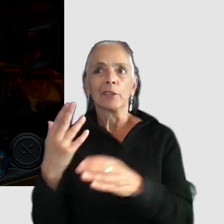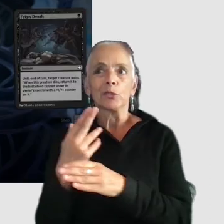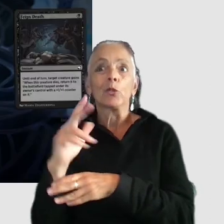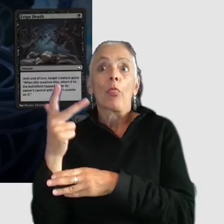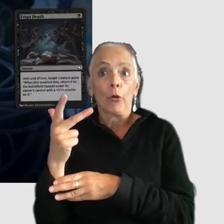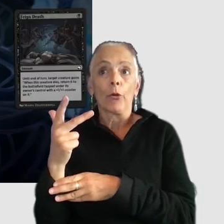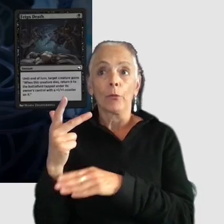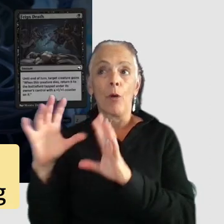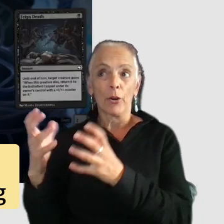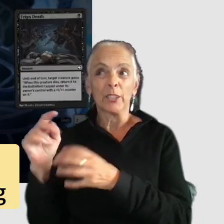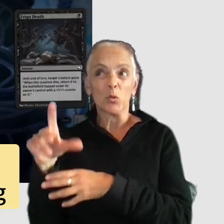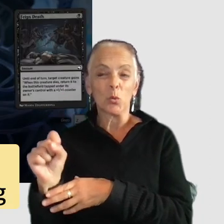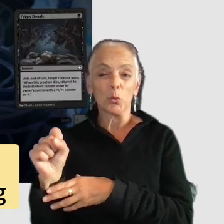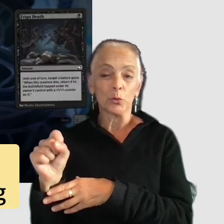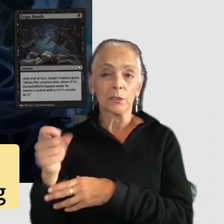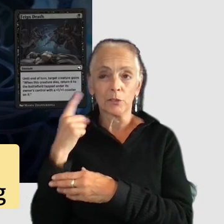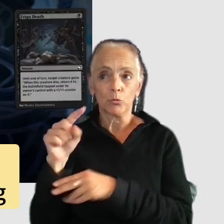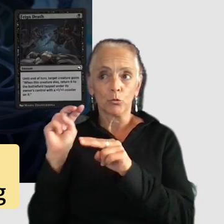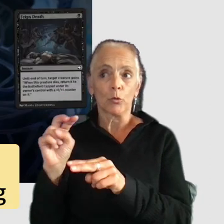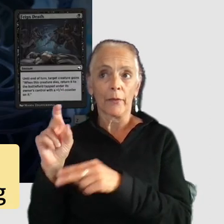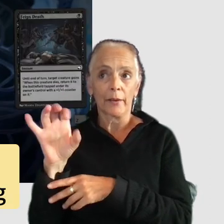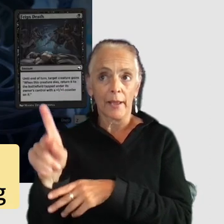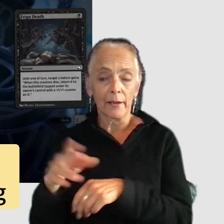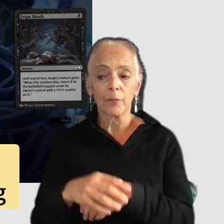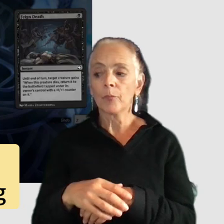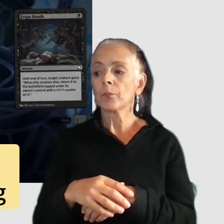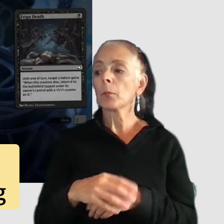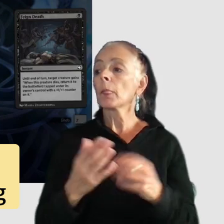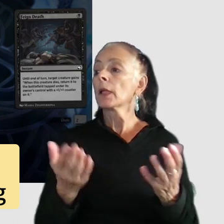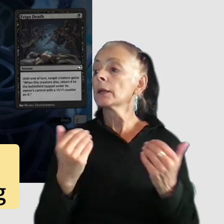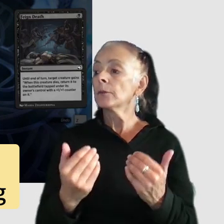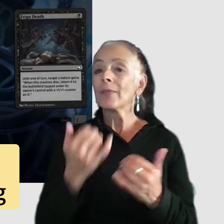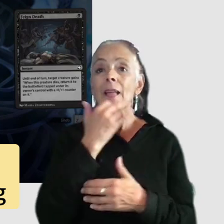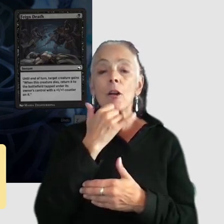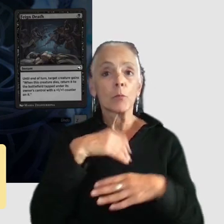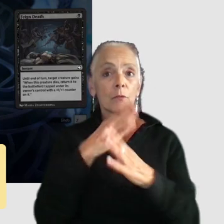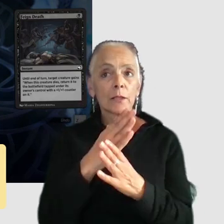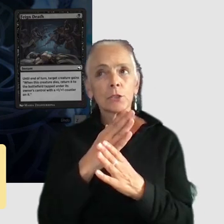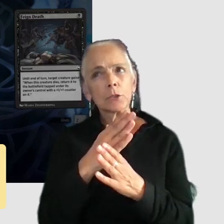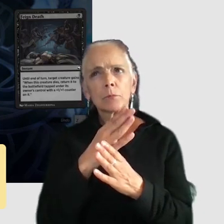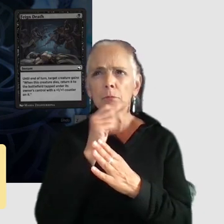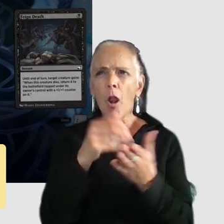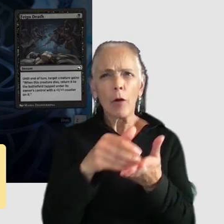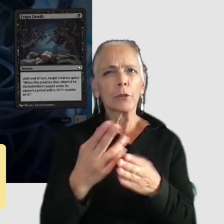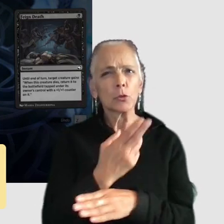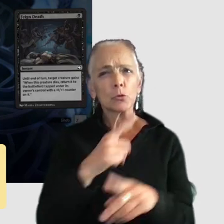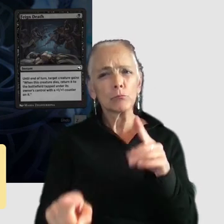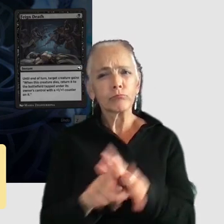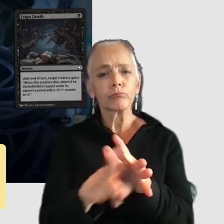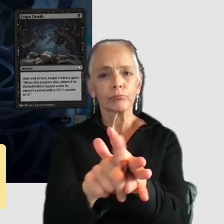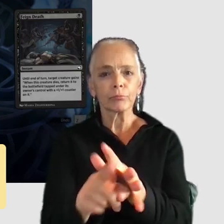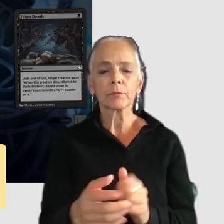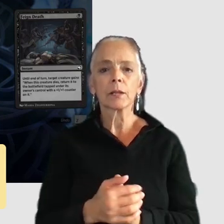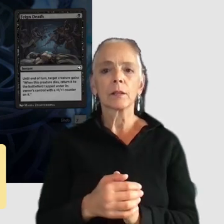error prevention is a really interesting one because it's not commonly used but we're starting to see it here and there this